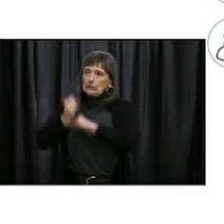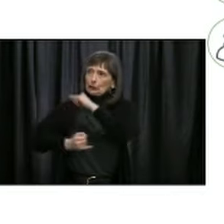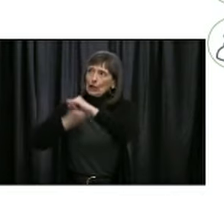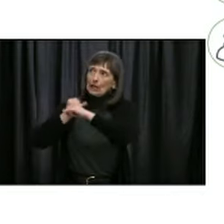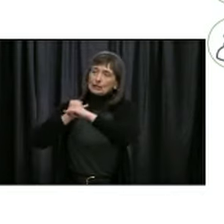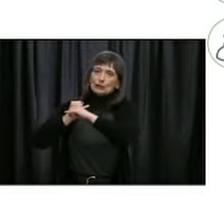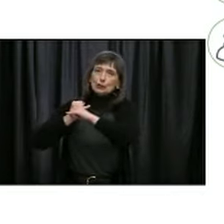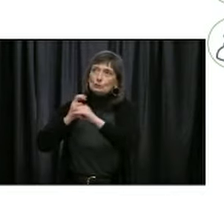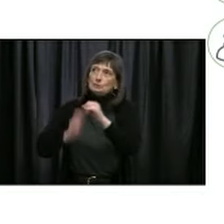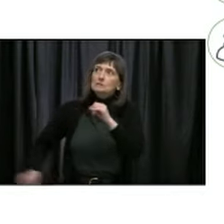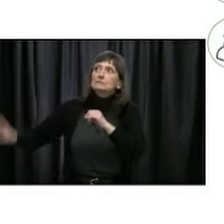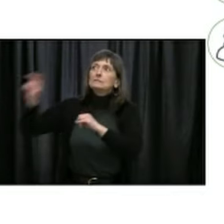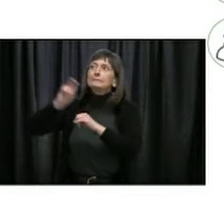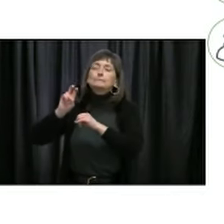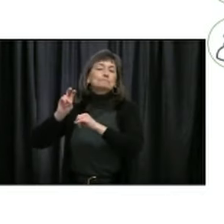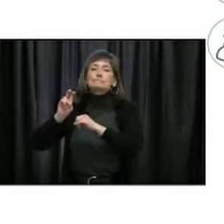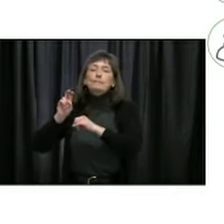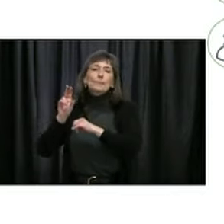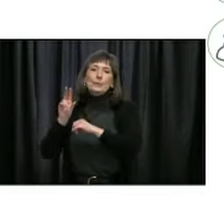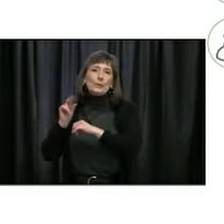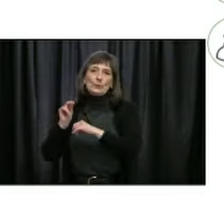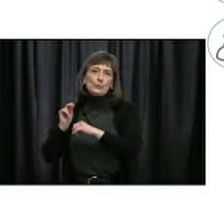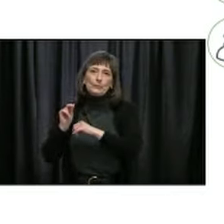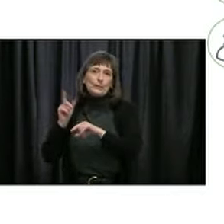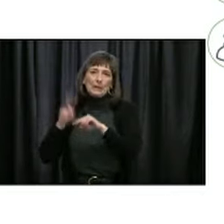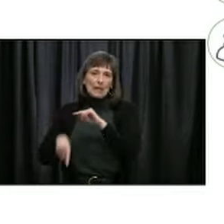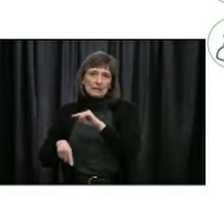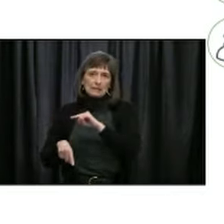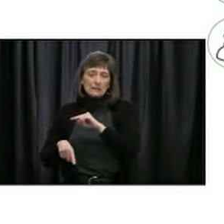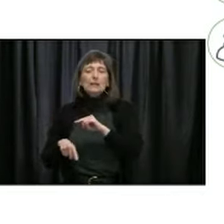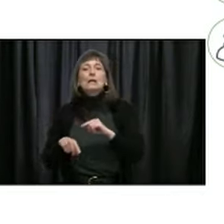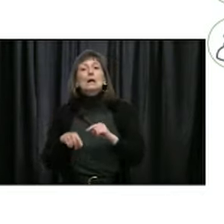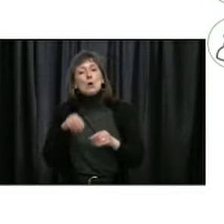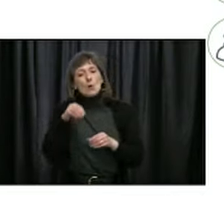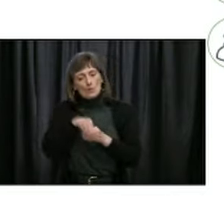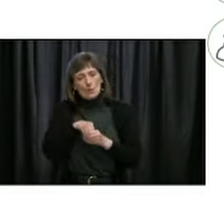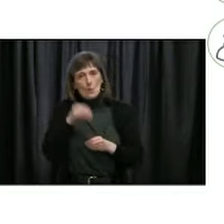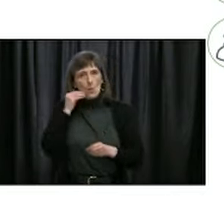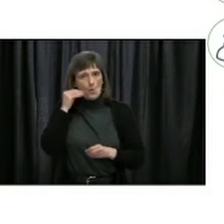as we knew it in 2019 will not be feasible for the foreseeable future.